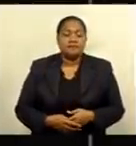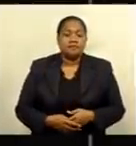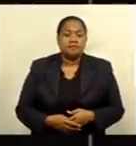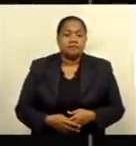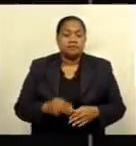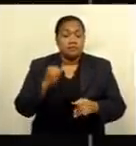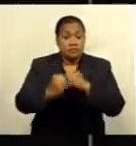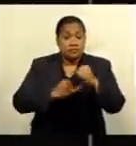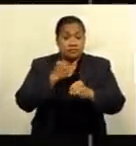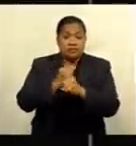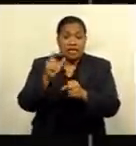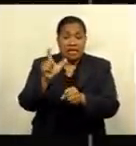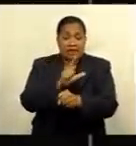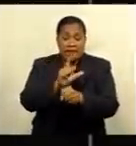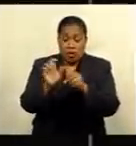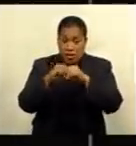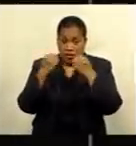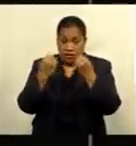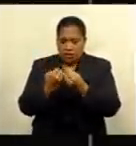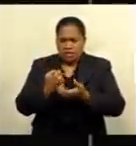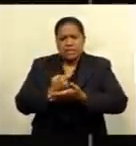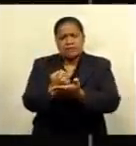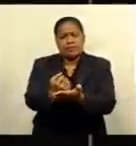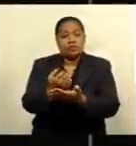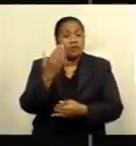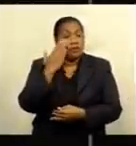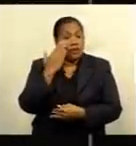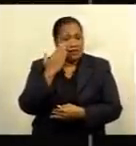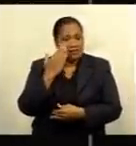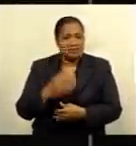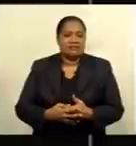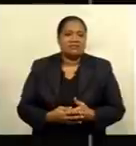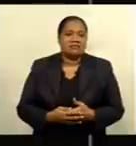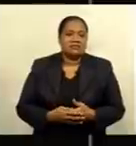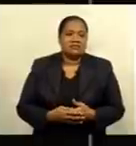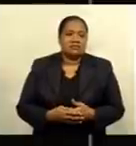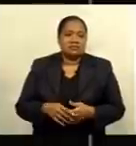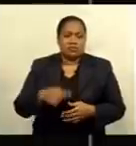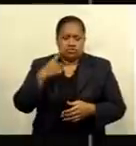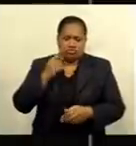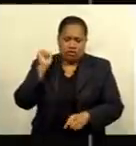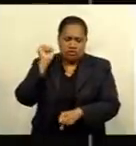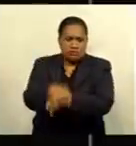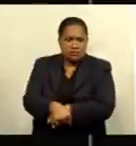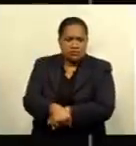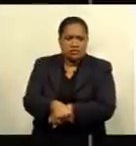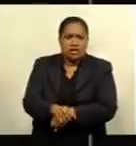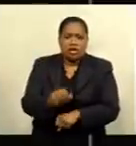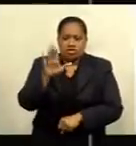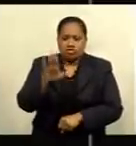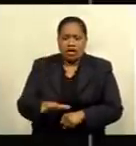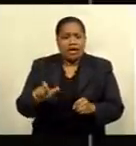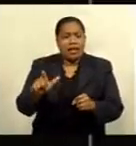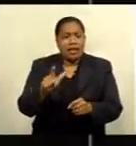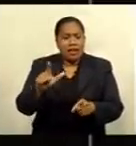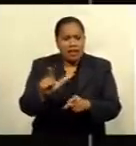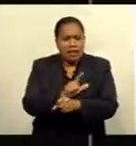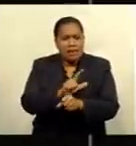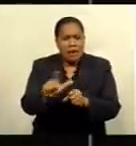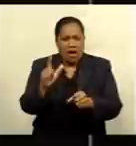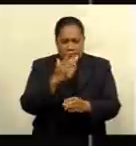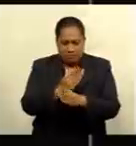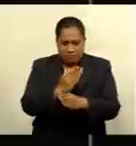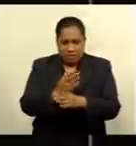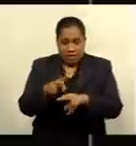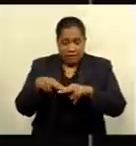supporting a series of training and awareness aimed at strengthening efforts to combat child labor in Fiji. The trainings were conducted in